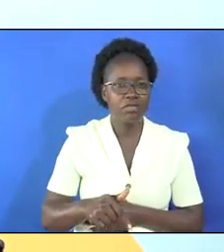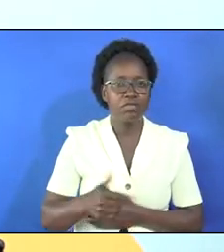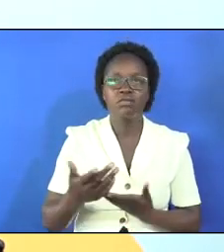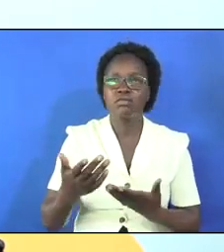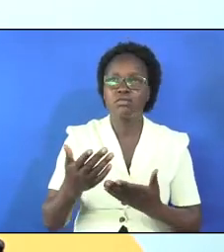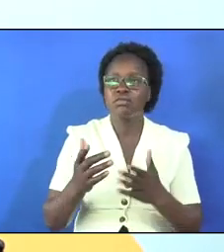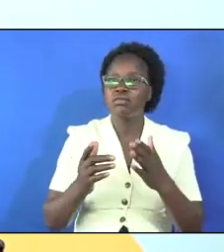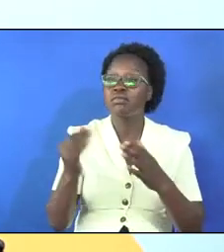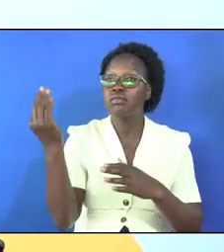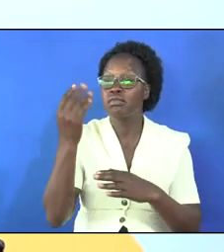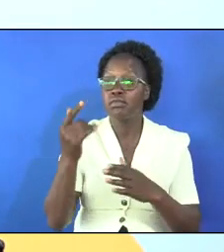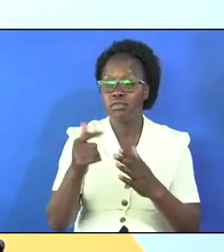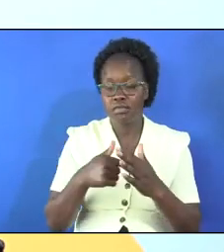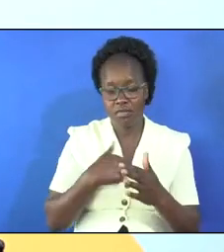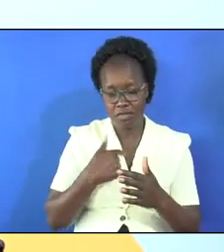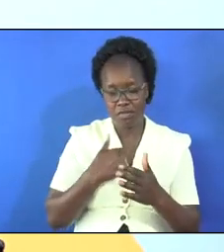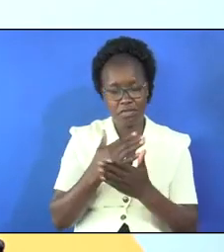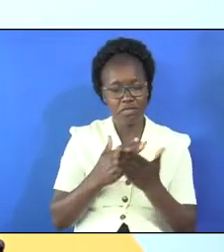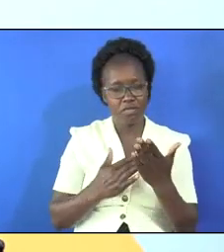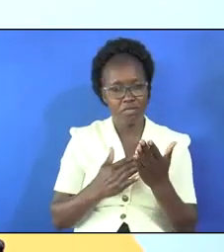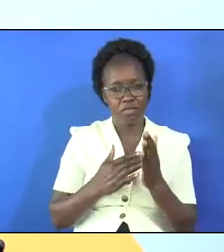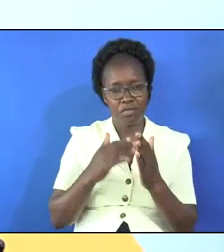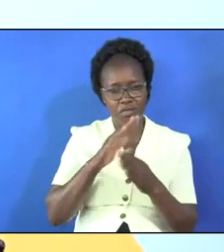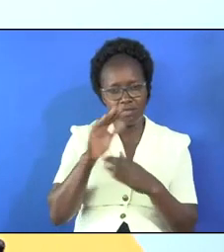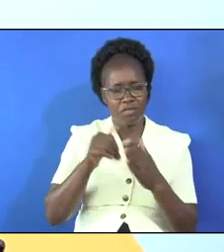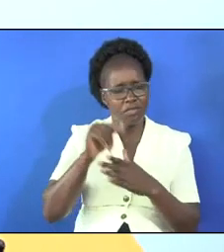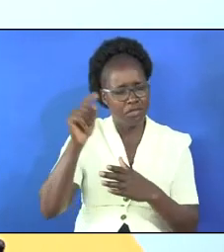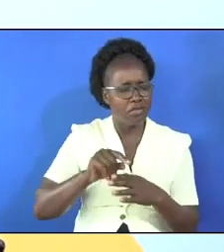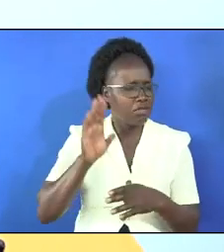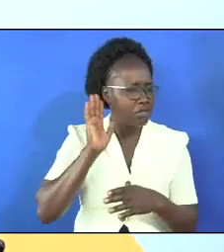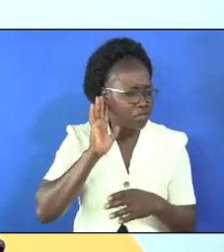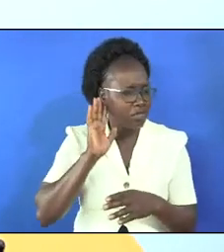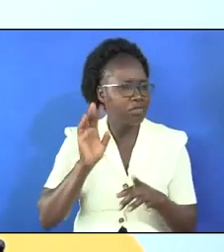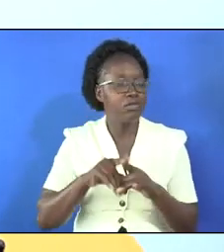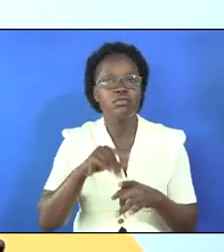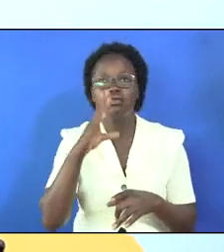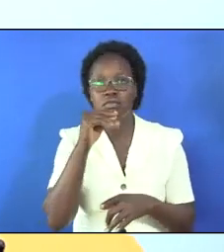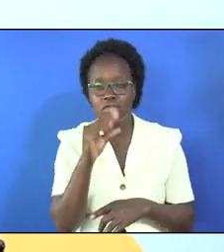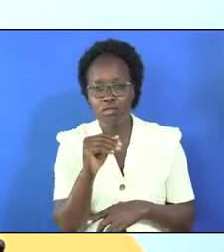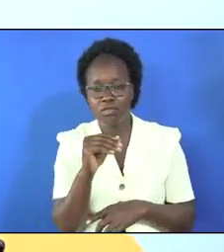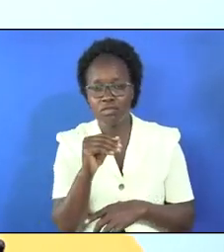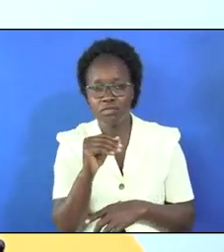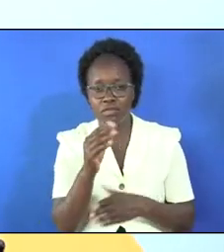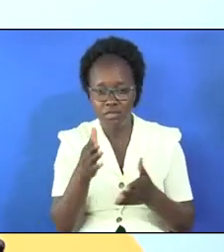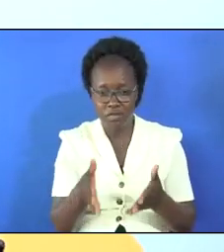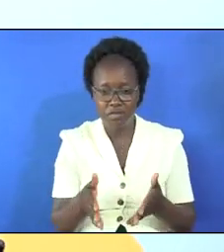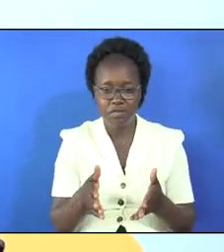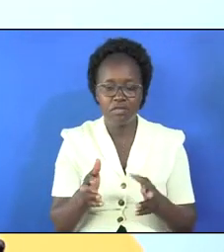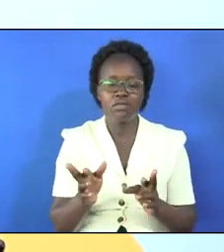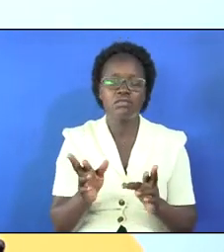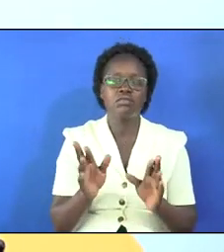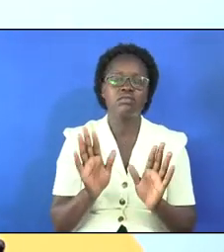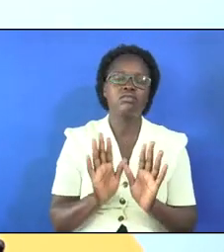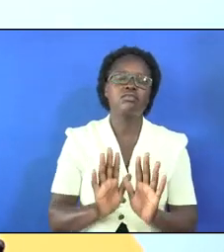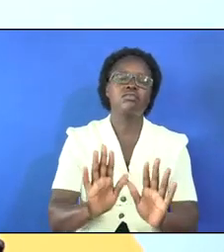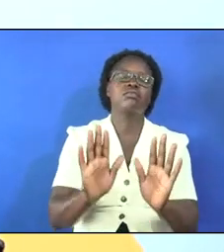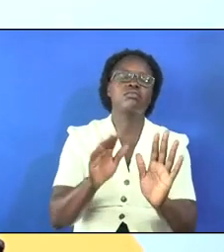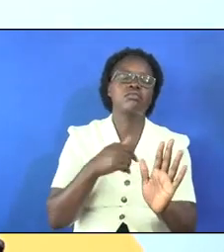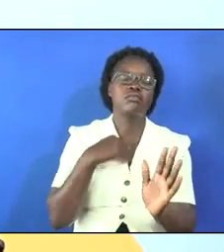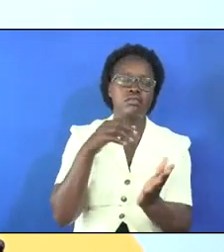minister on my behalf because all of us must listen even as you speak here i rest my case